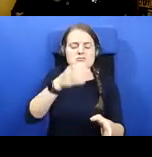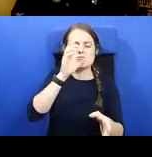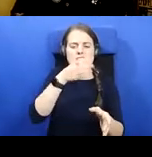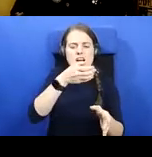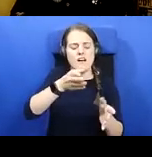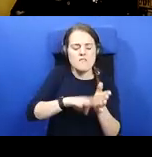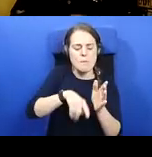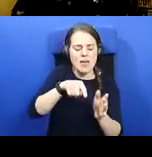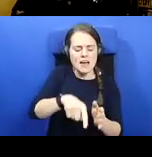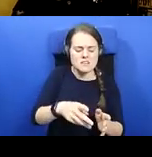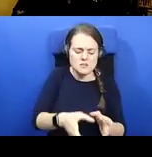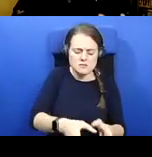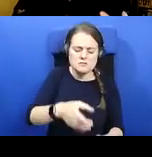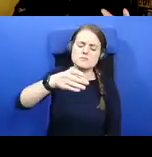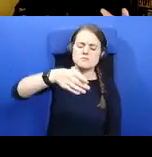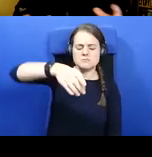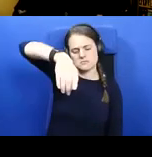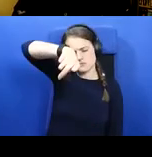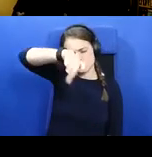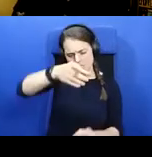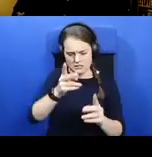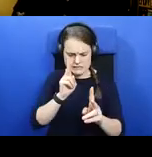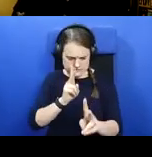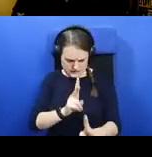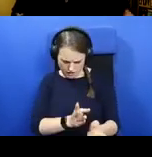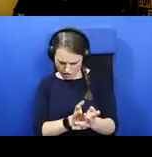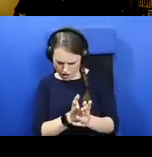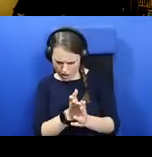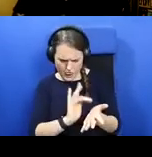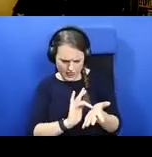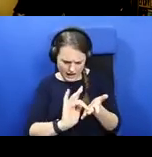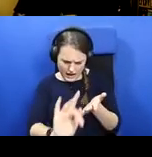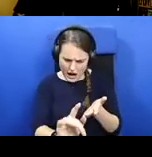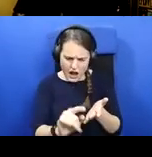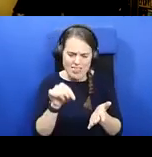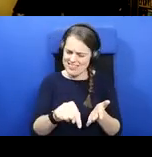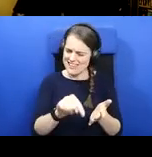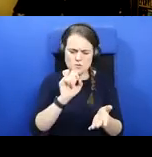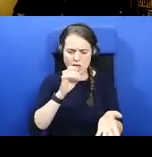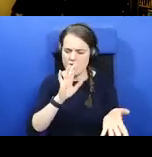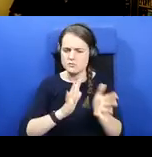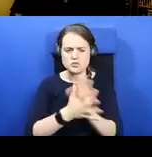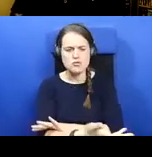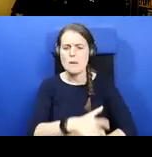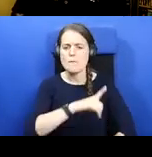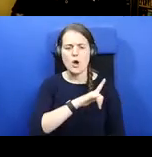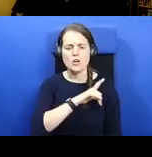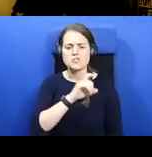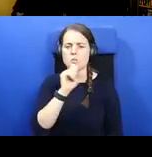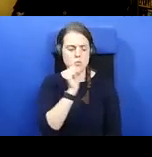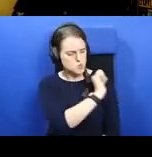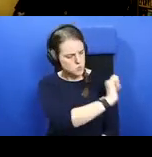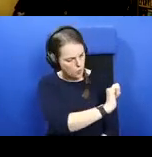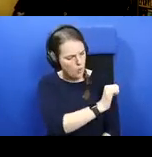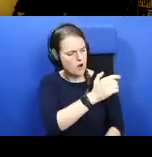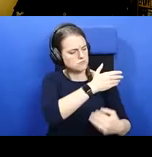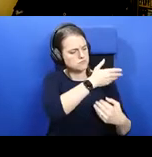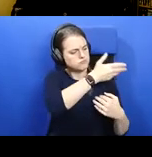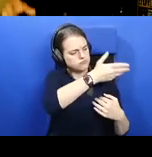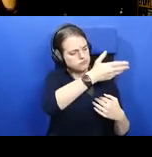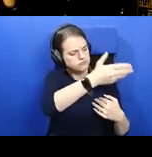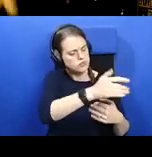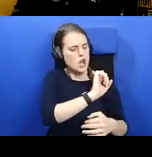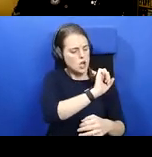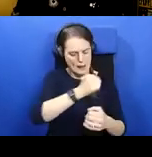it'll become sort of polluted and destroyed, because there's going to be a battle here between your kindred and my kindred. And